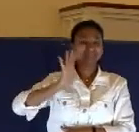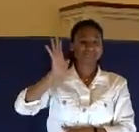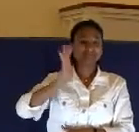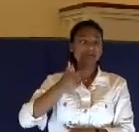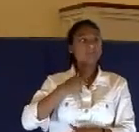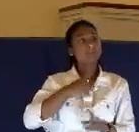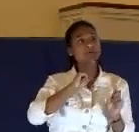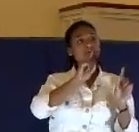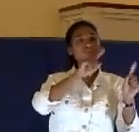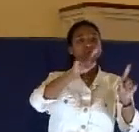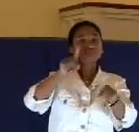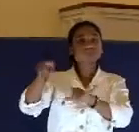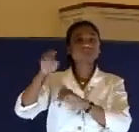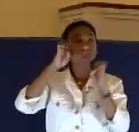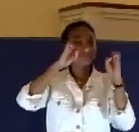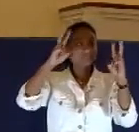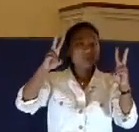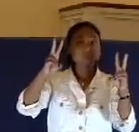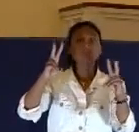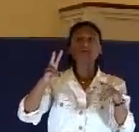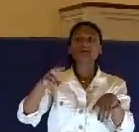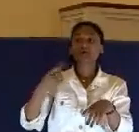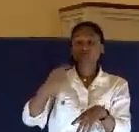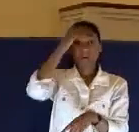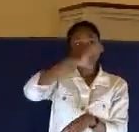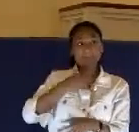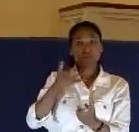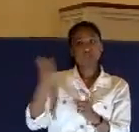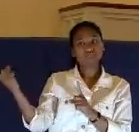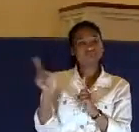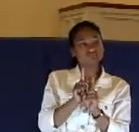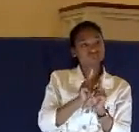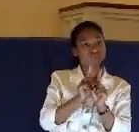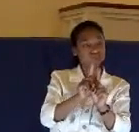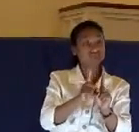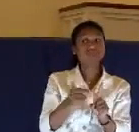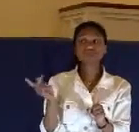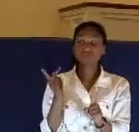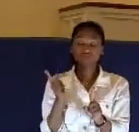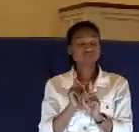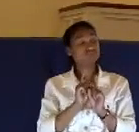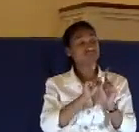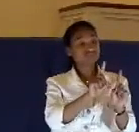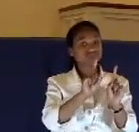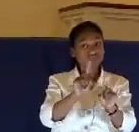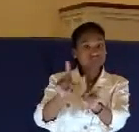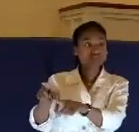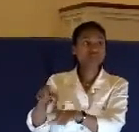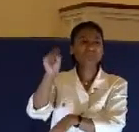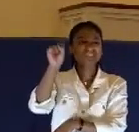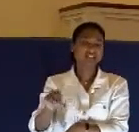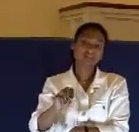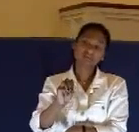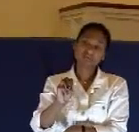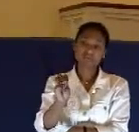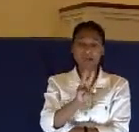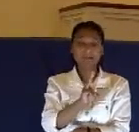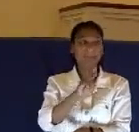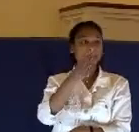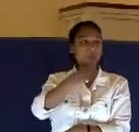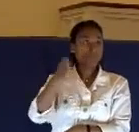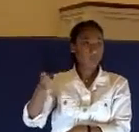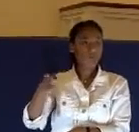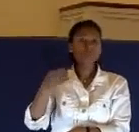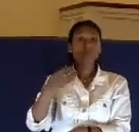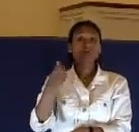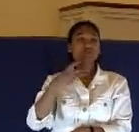visitation with a person. This guy wanted to come with me to visit, and we went out knocking on doors down in southwest Baltimore. After a few hours, we came